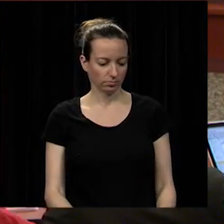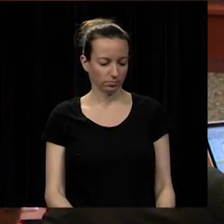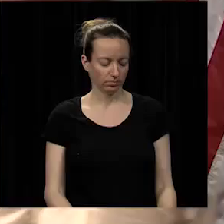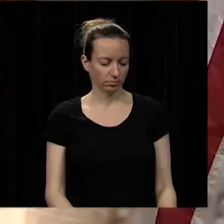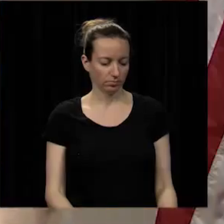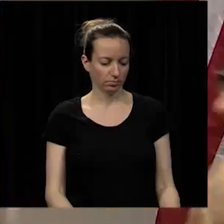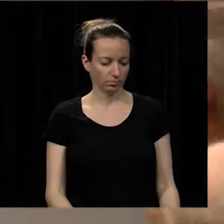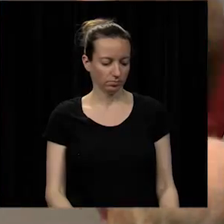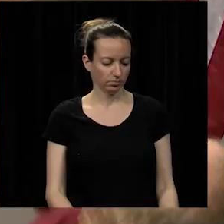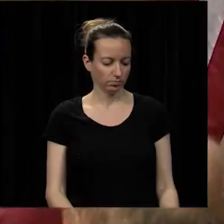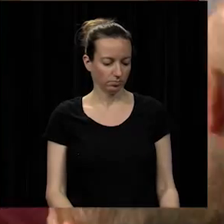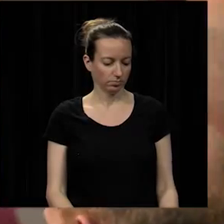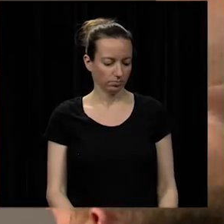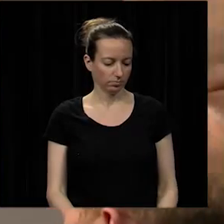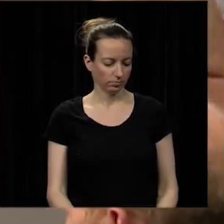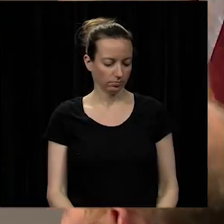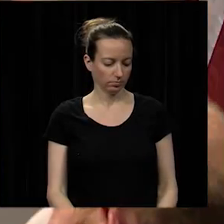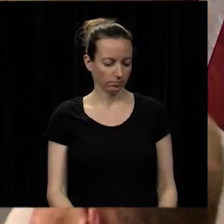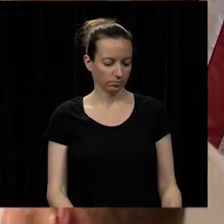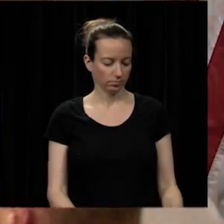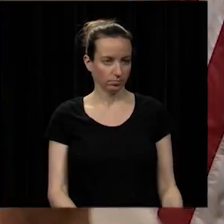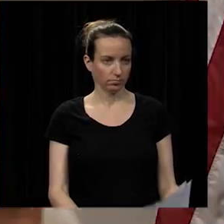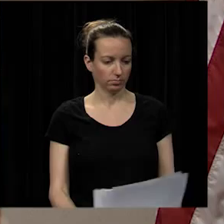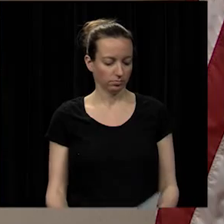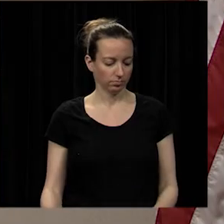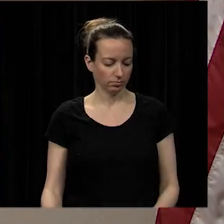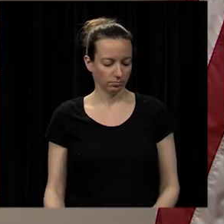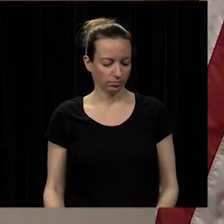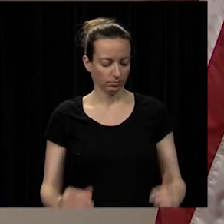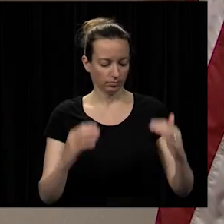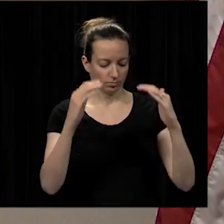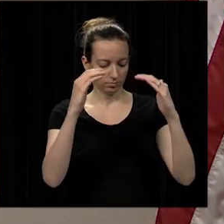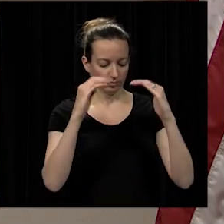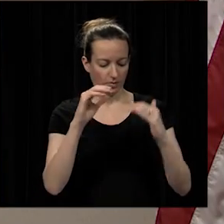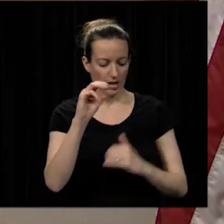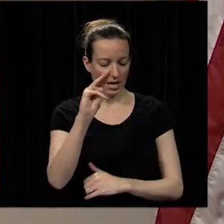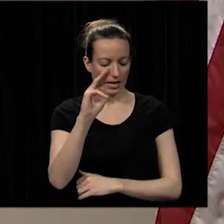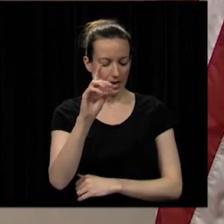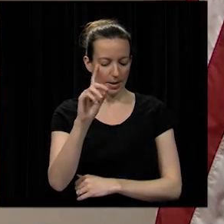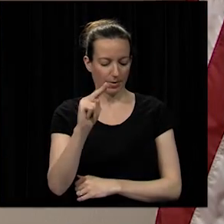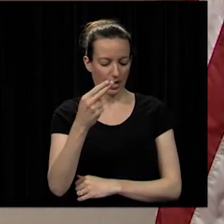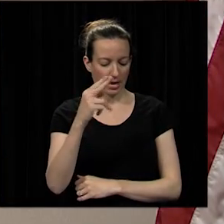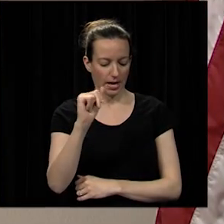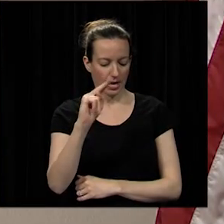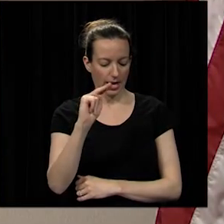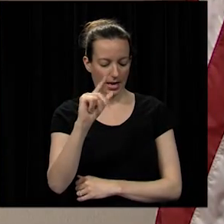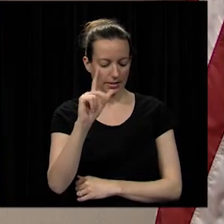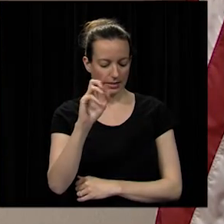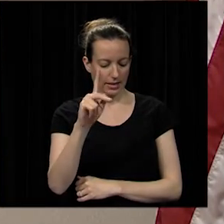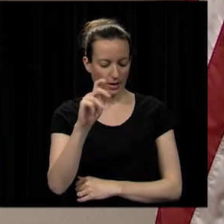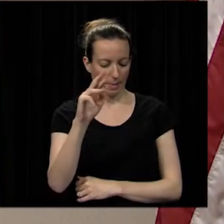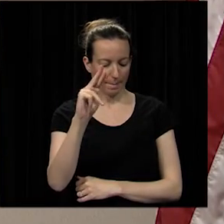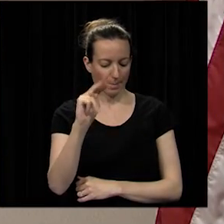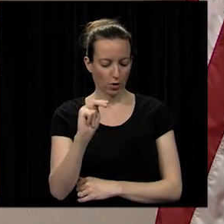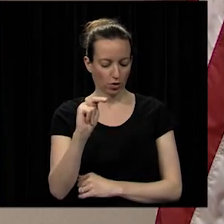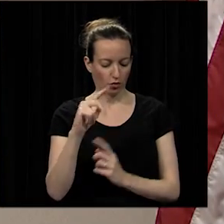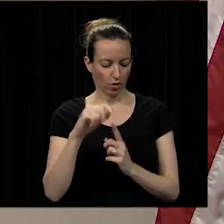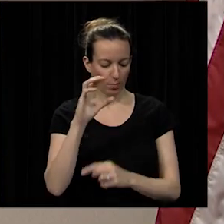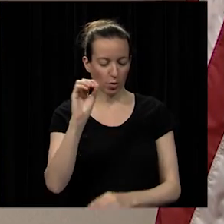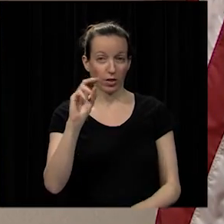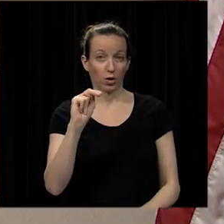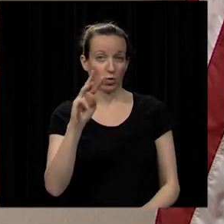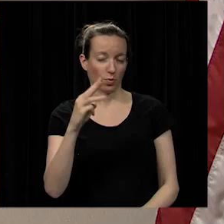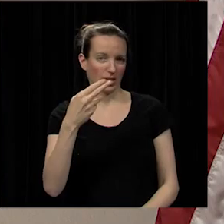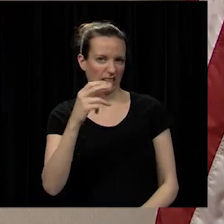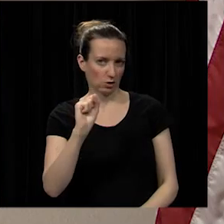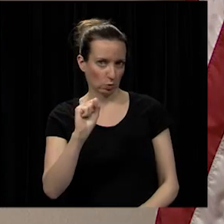our next recognition is of camden hanslick burton from olathe northwest high school camden if you come forward along with principal gwen posse